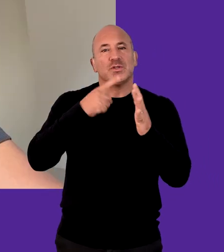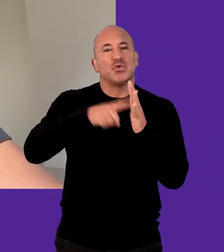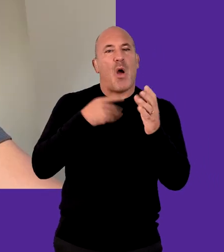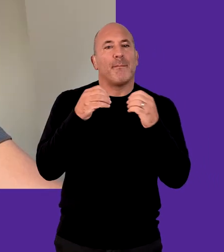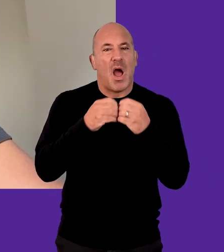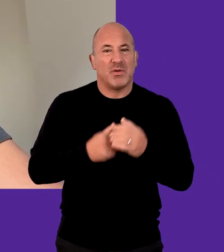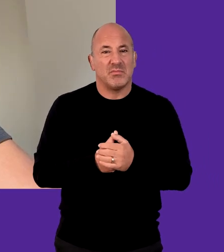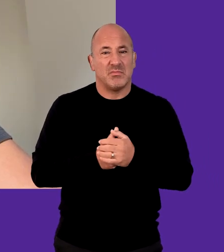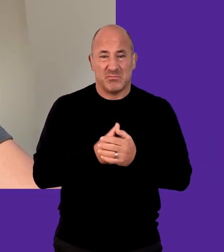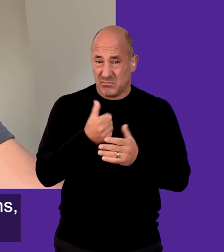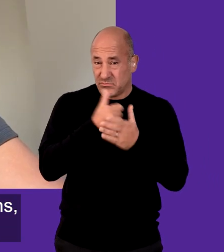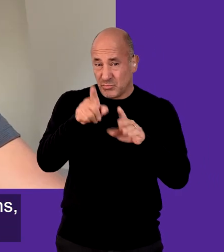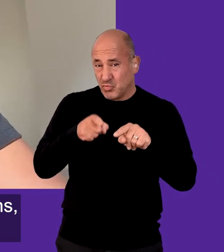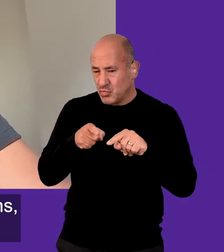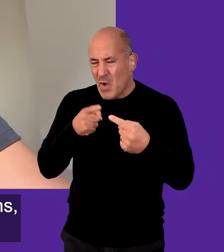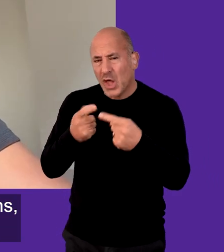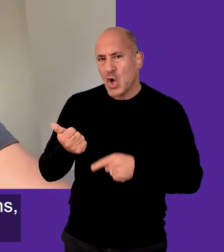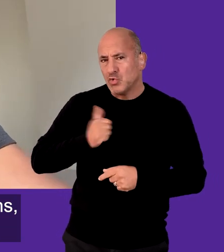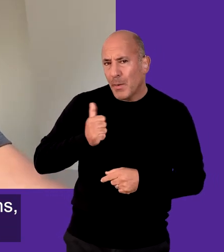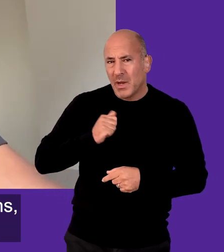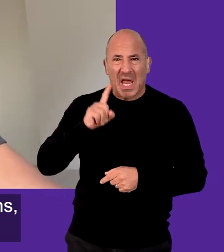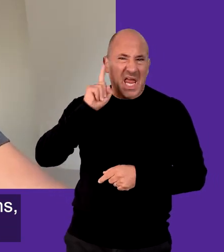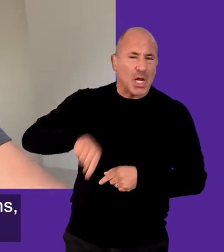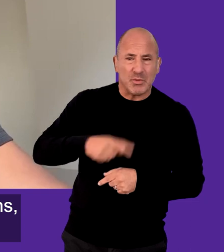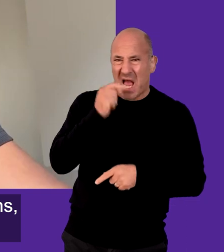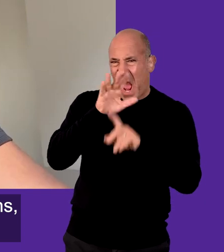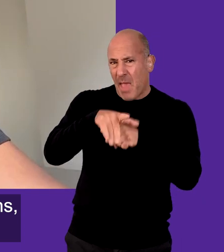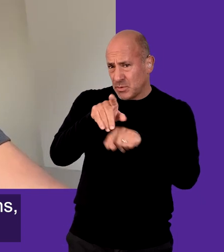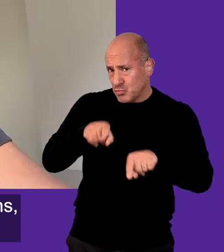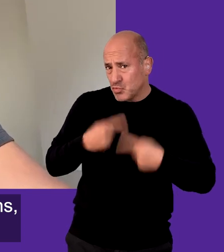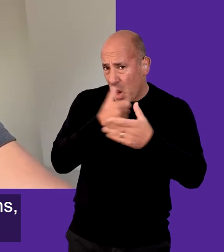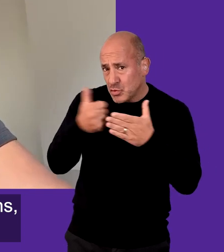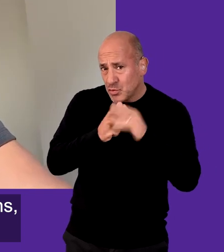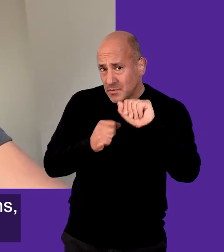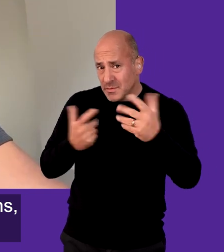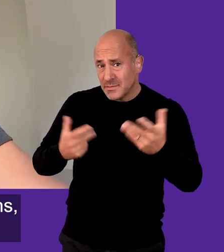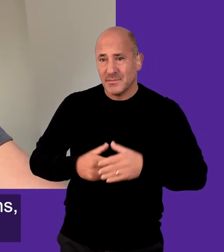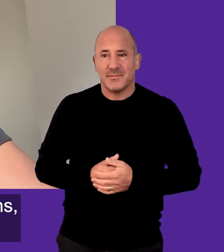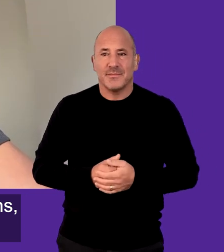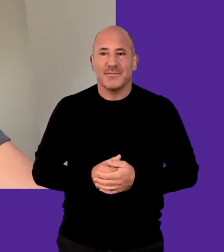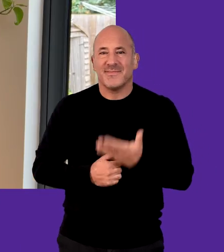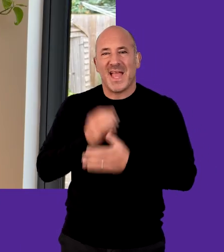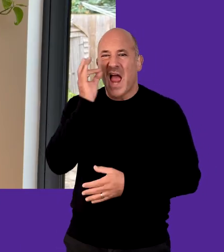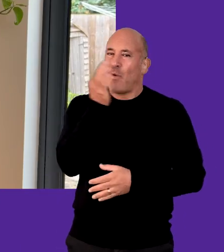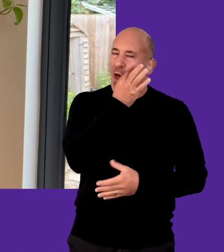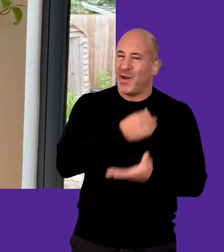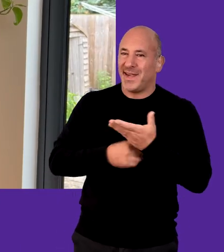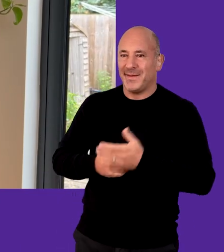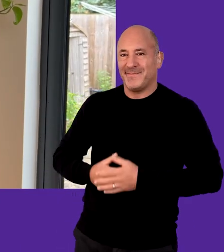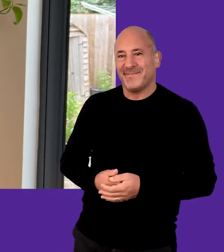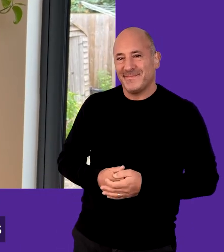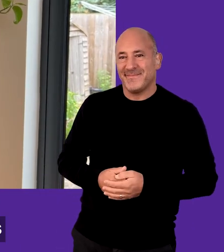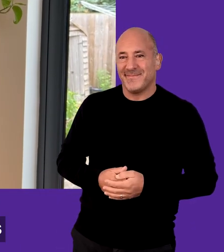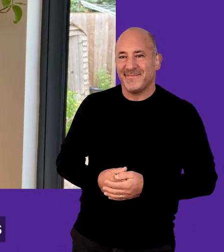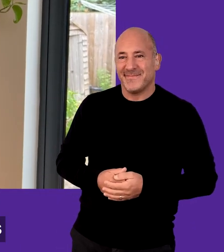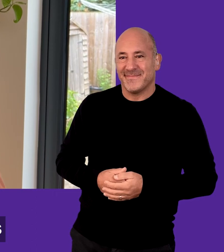Jordan Jared Bryan Do you always challenge assumptions, ignorance and ableism? Caroline